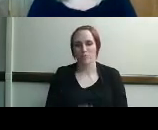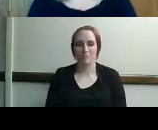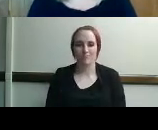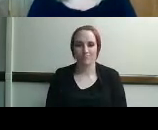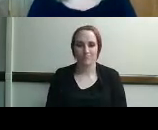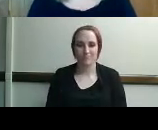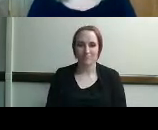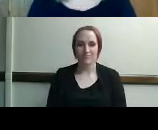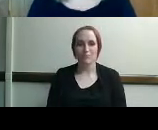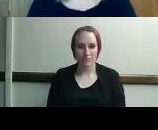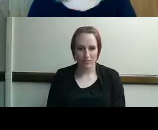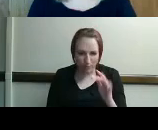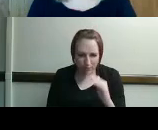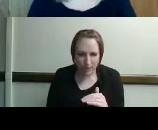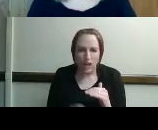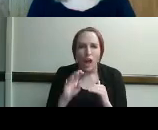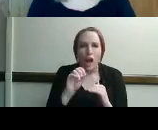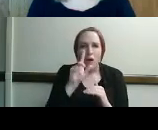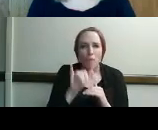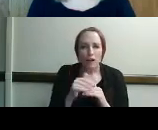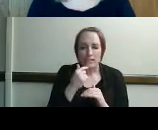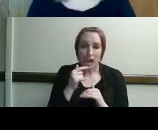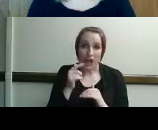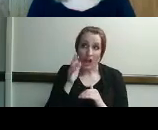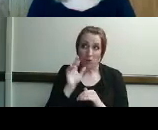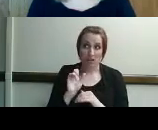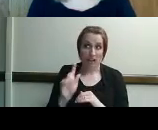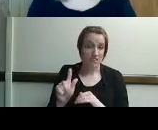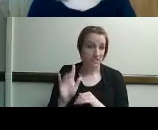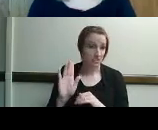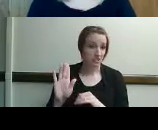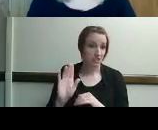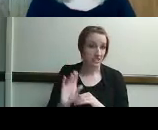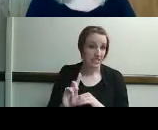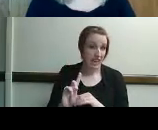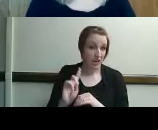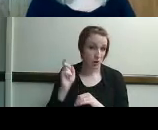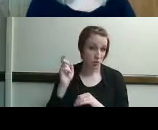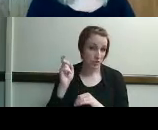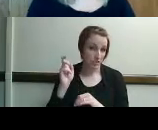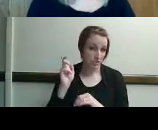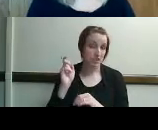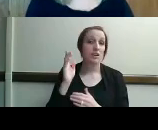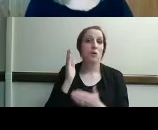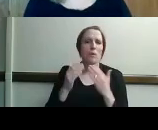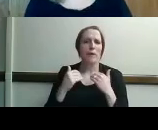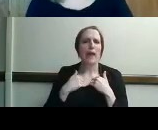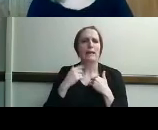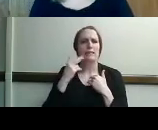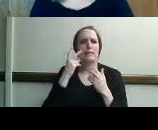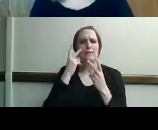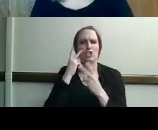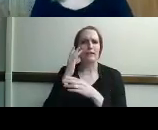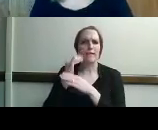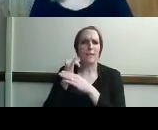so molly says i would get the info on her diagnosis because she probably has some visual impairments that impact her